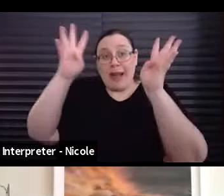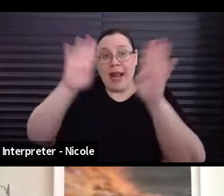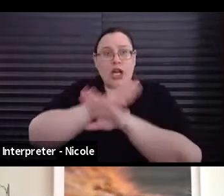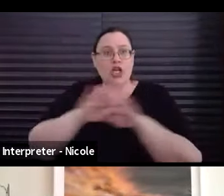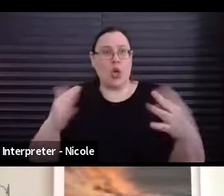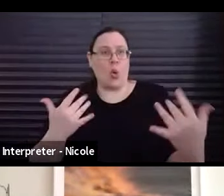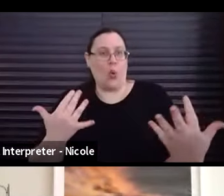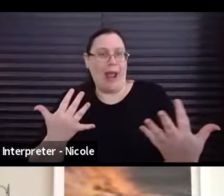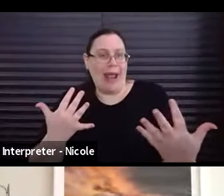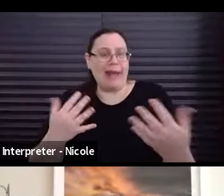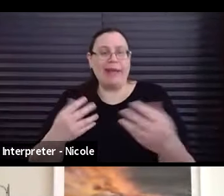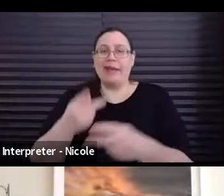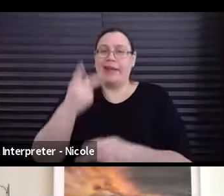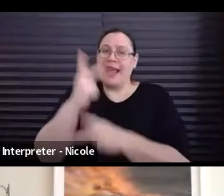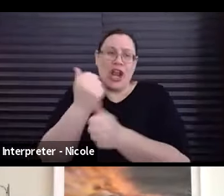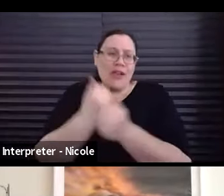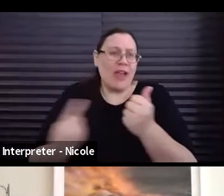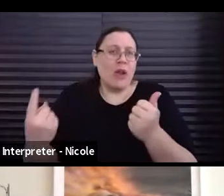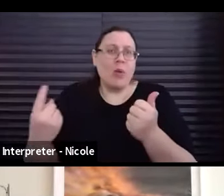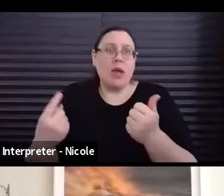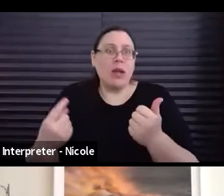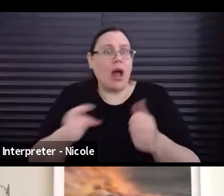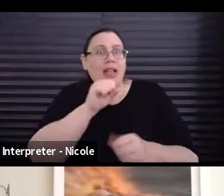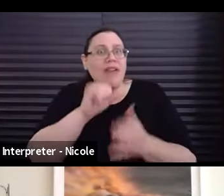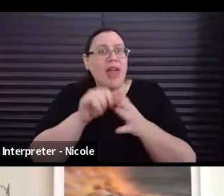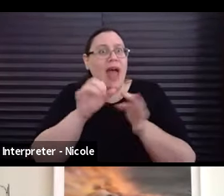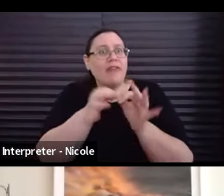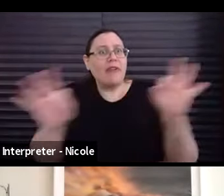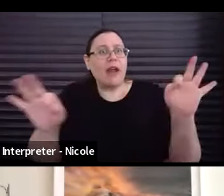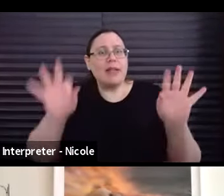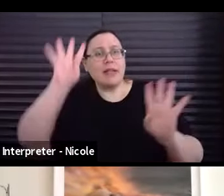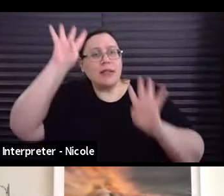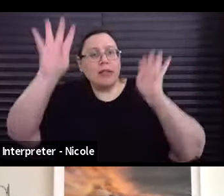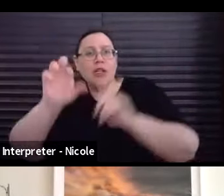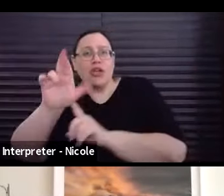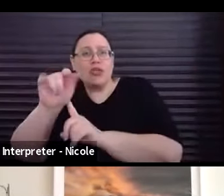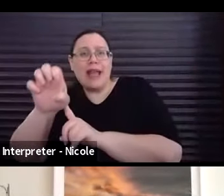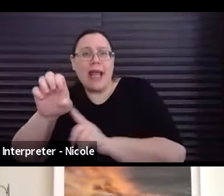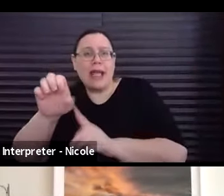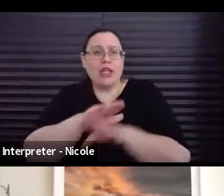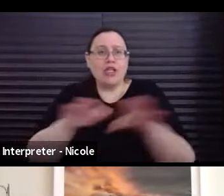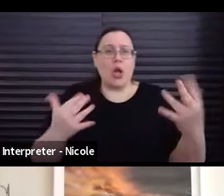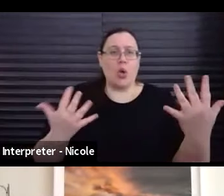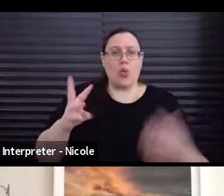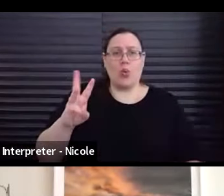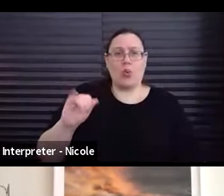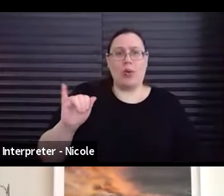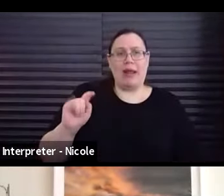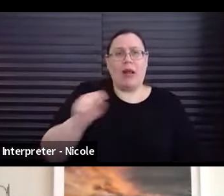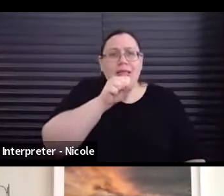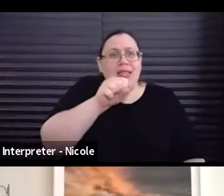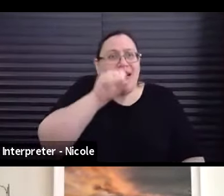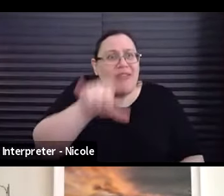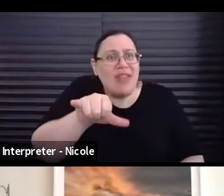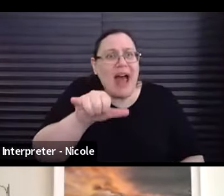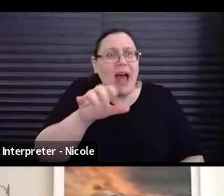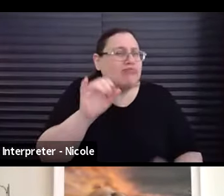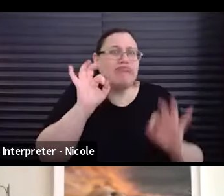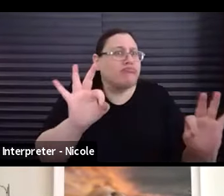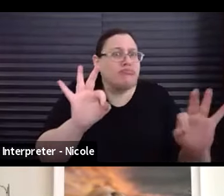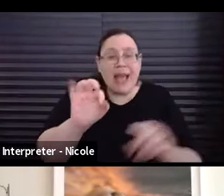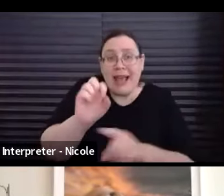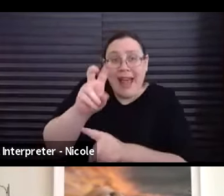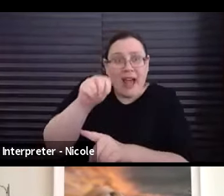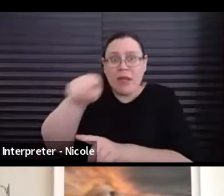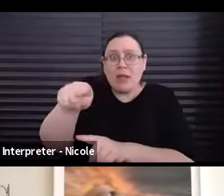take care of everybody. I mean, create, don't wait should be our, the brand. I mean, that's so great. And Evan, it's true not